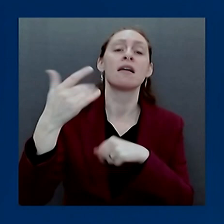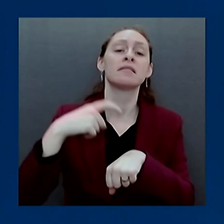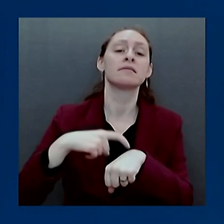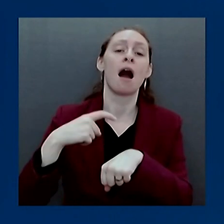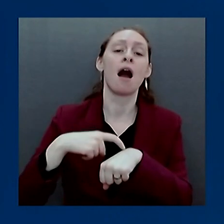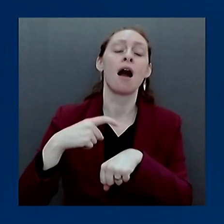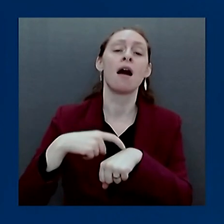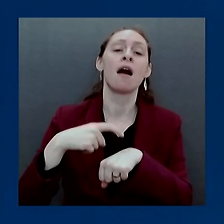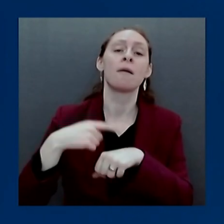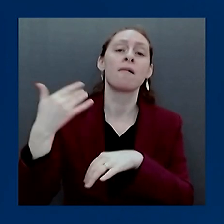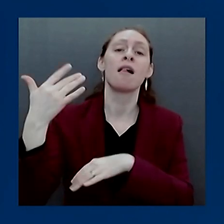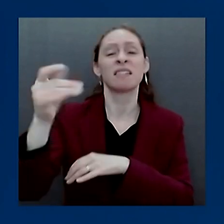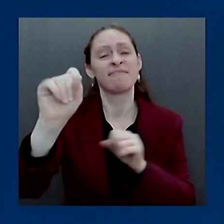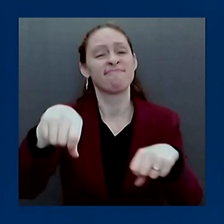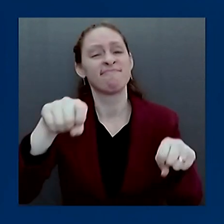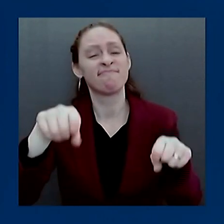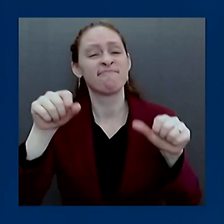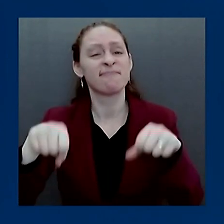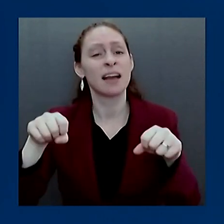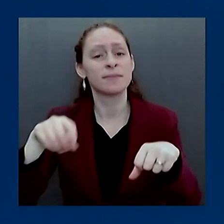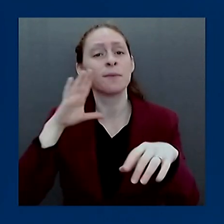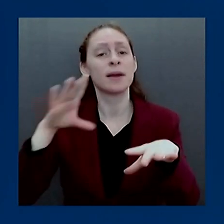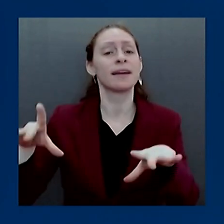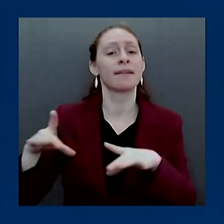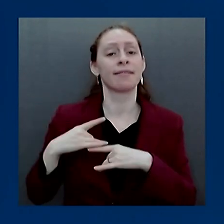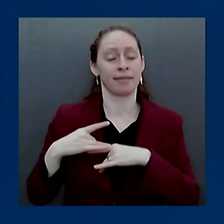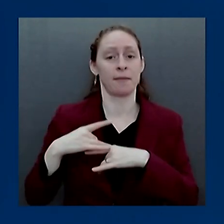boosted, the chances of you getting sick are very, very low.